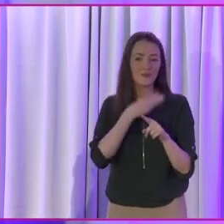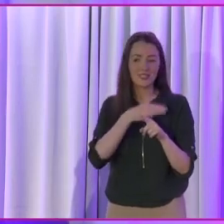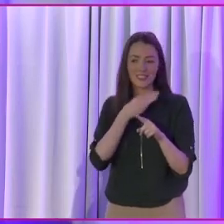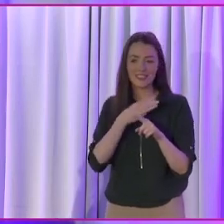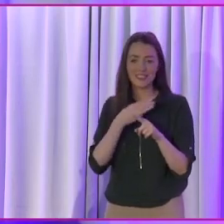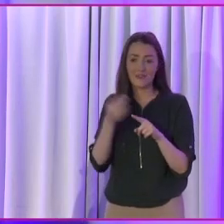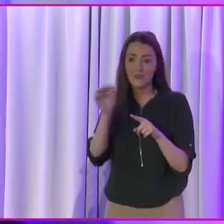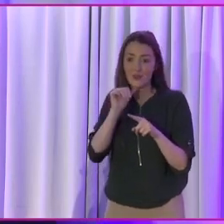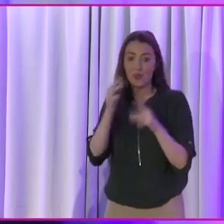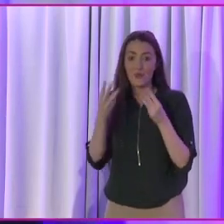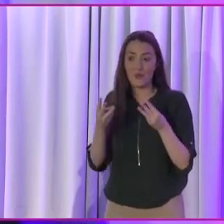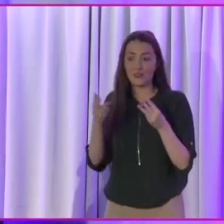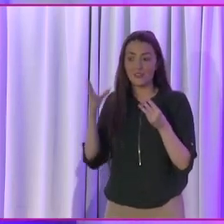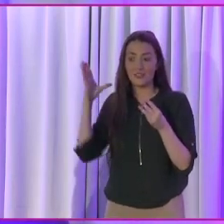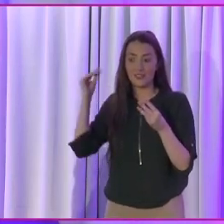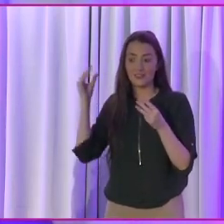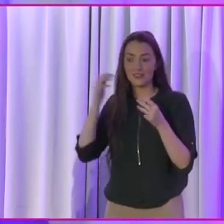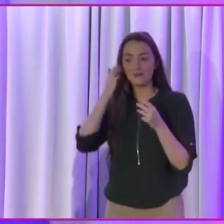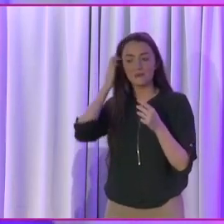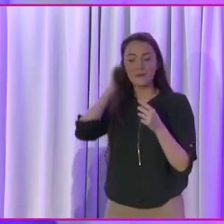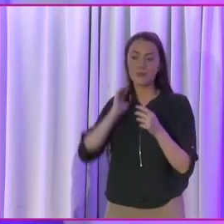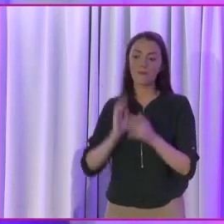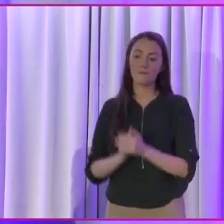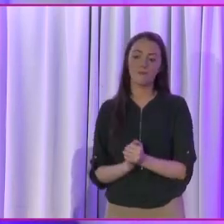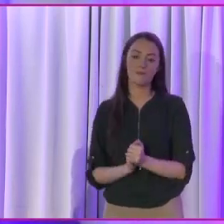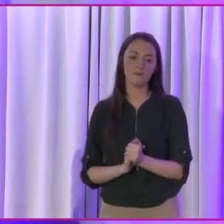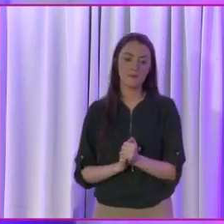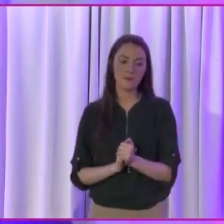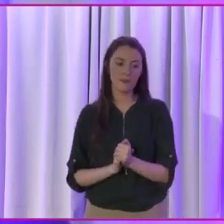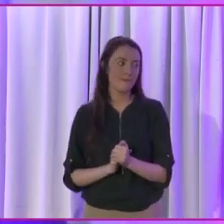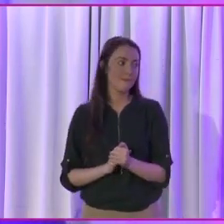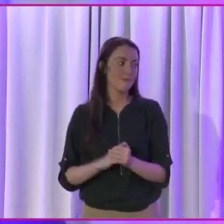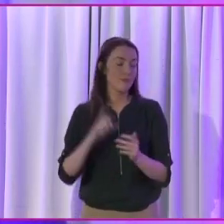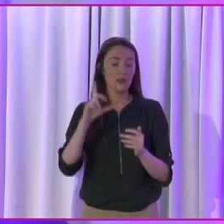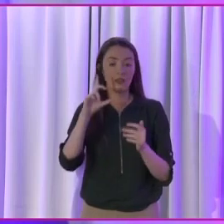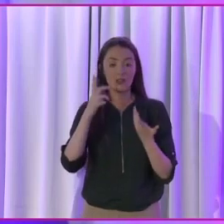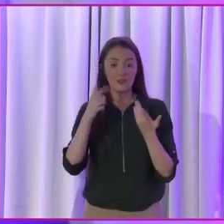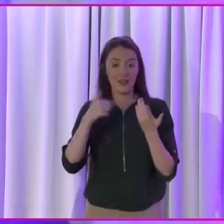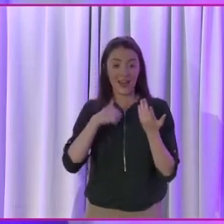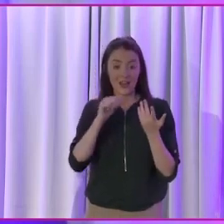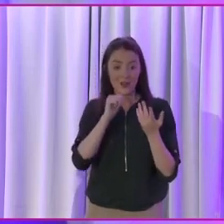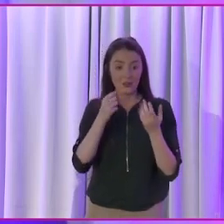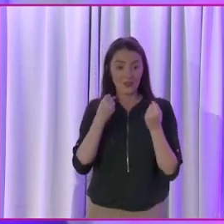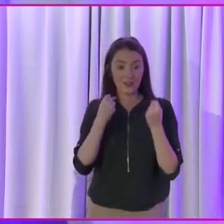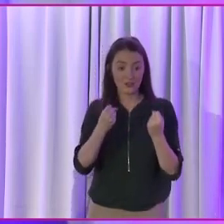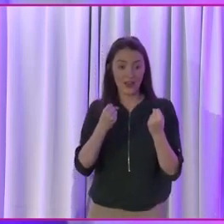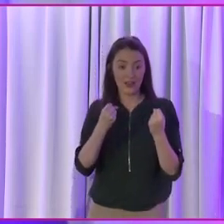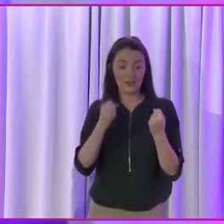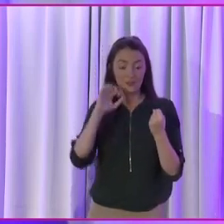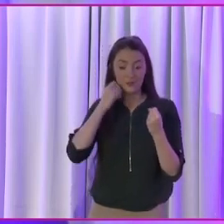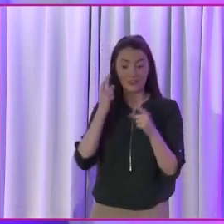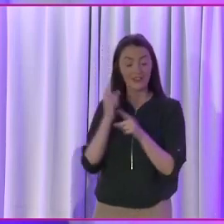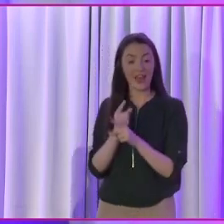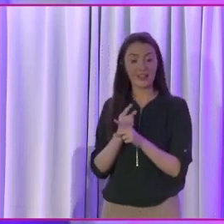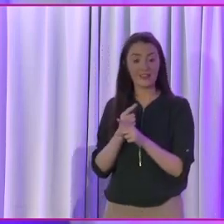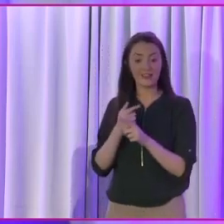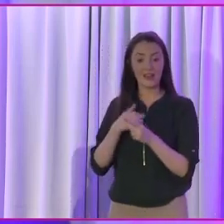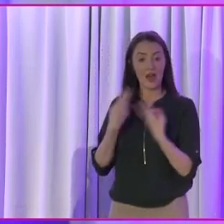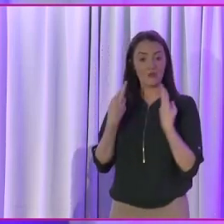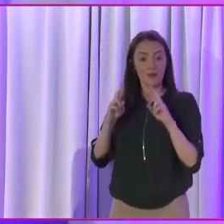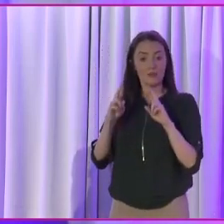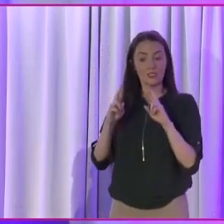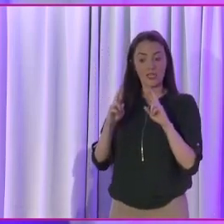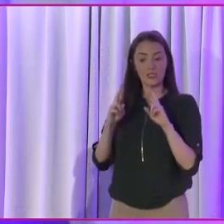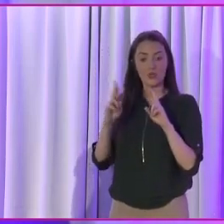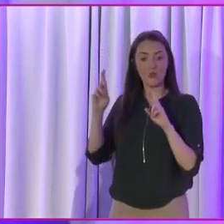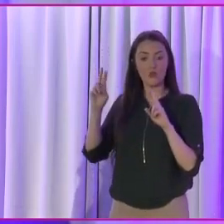just do some bit of respect. In 2000, I don't drive. So because of that, I represent a rural